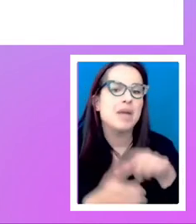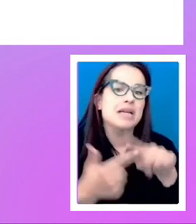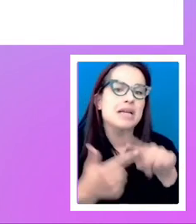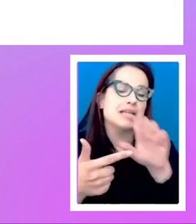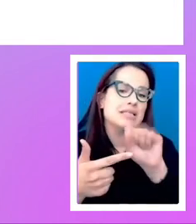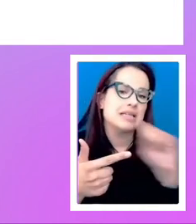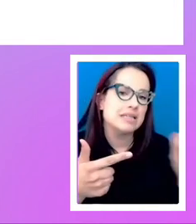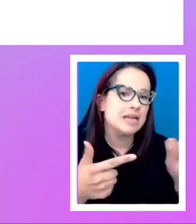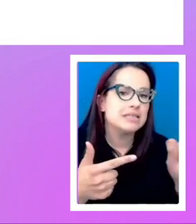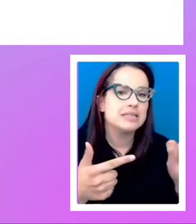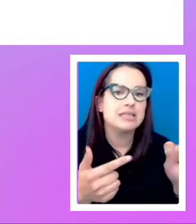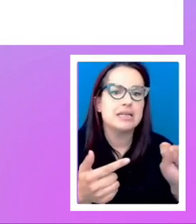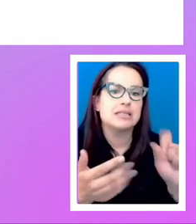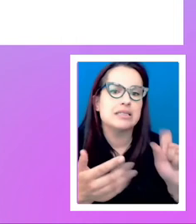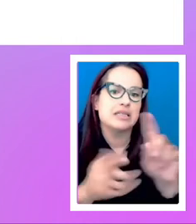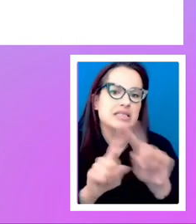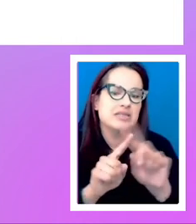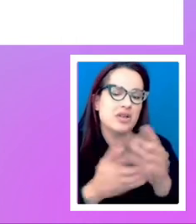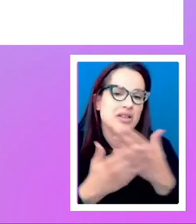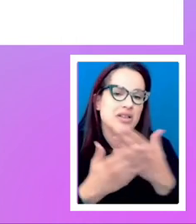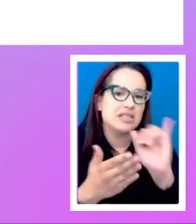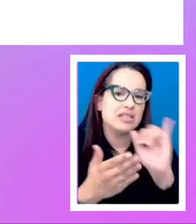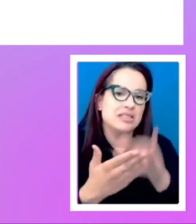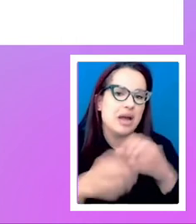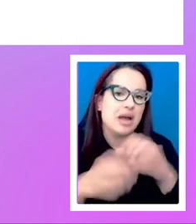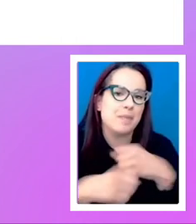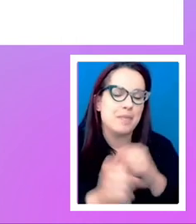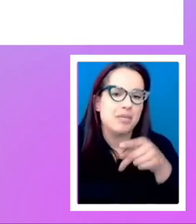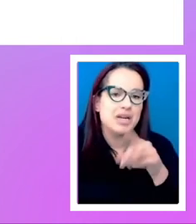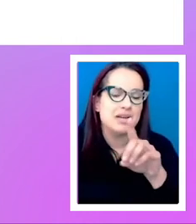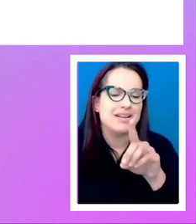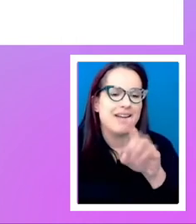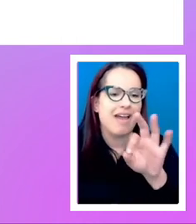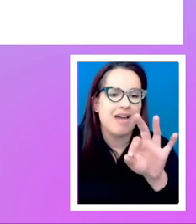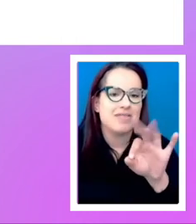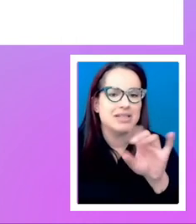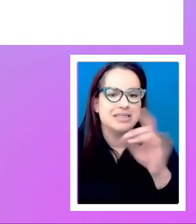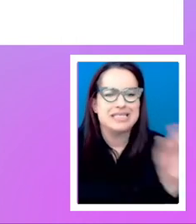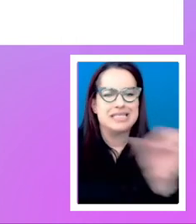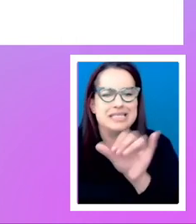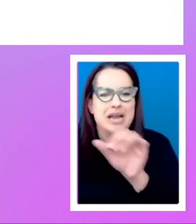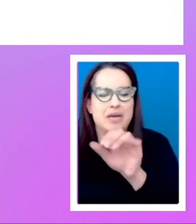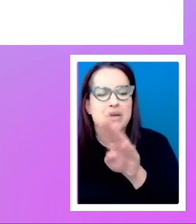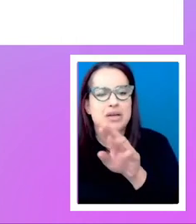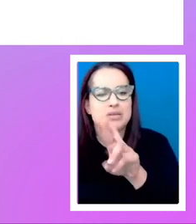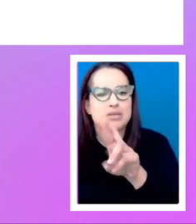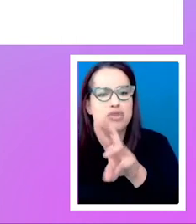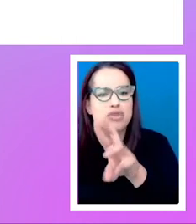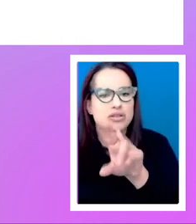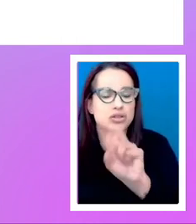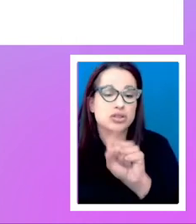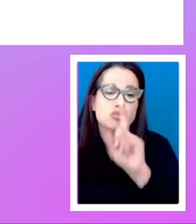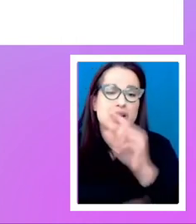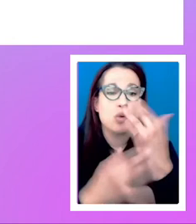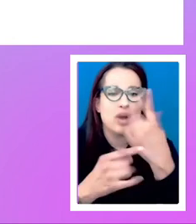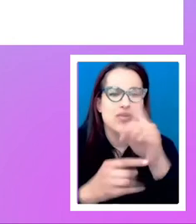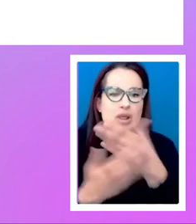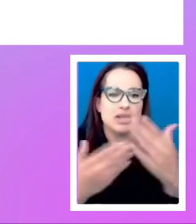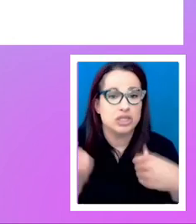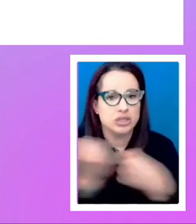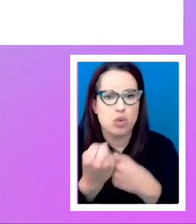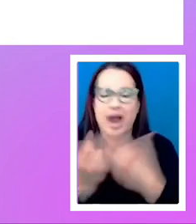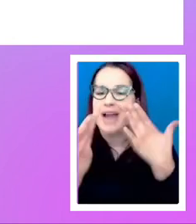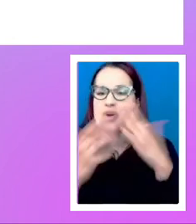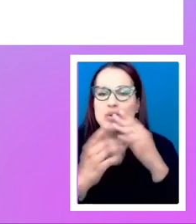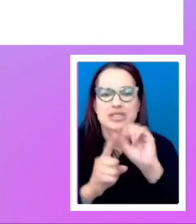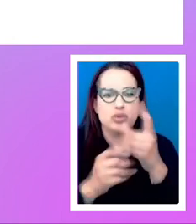things like prints and so on that do PDFs. It really is just like browsers. It's just waiting for things to support. I don't know the situation in EPUB at